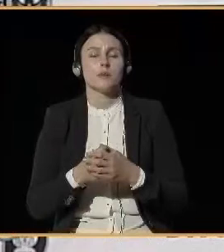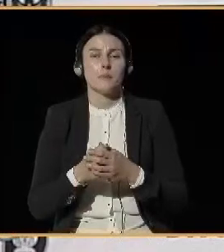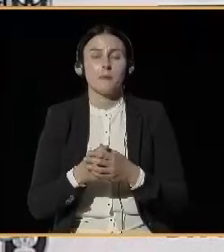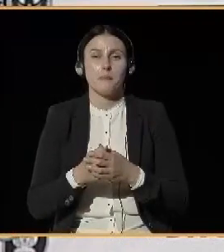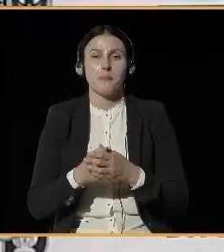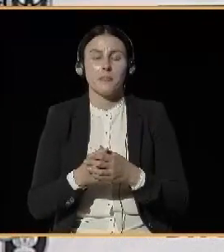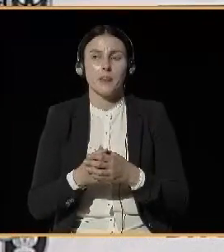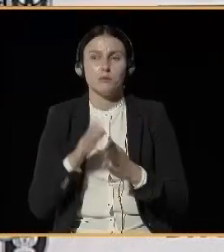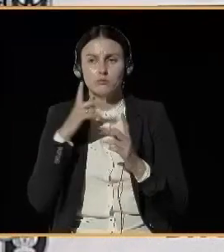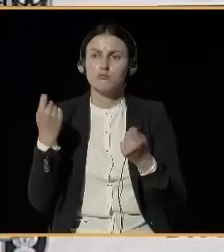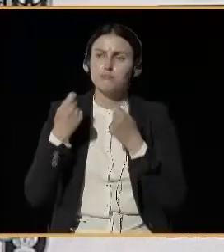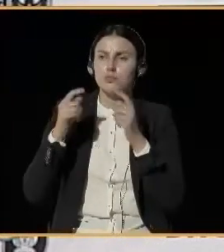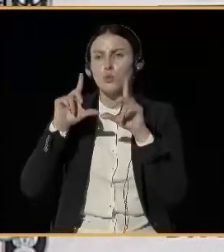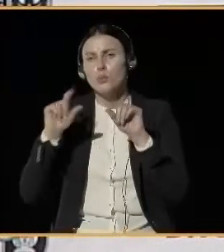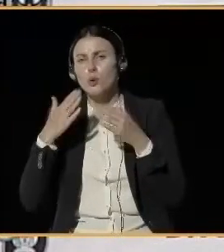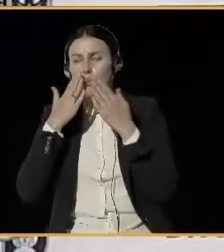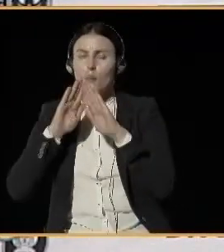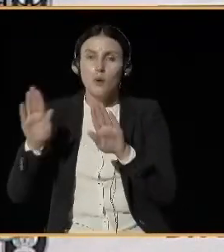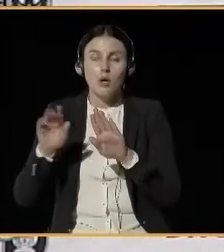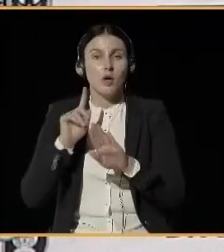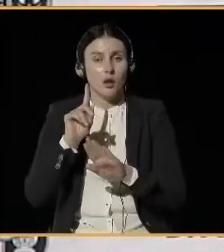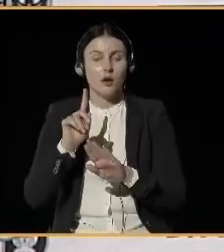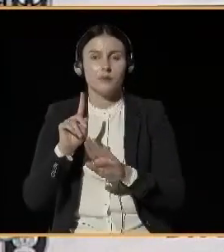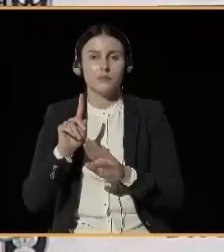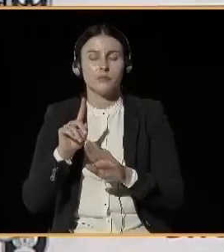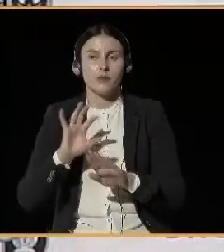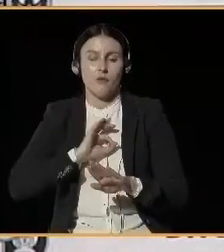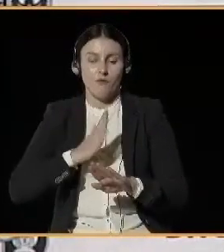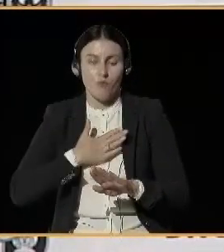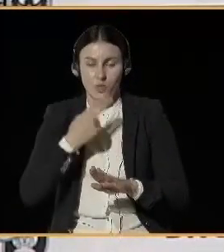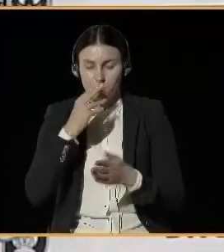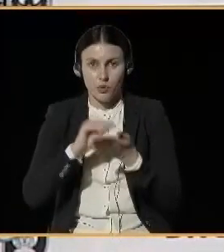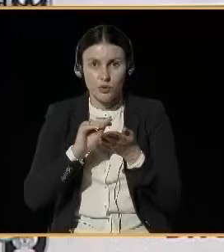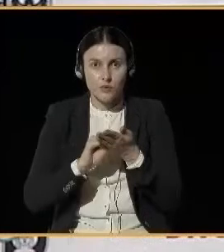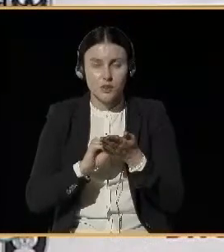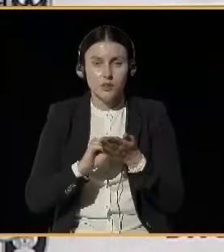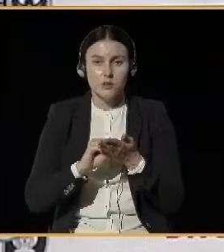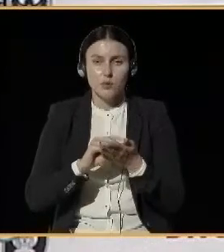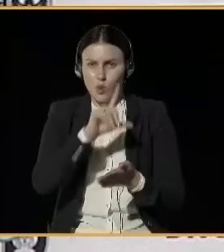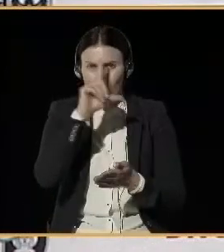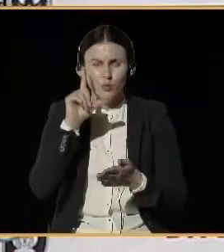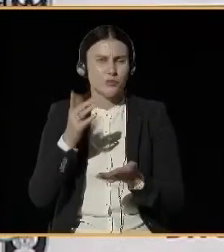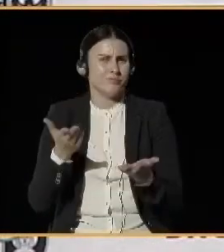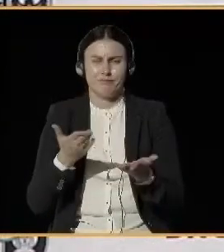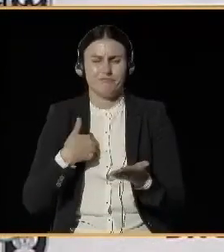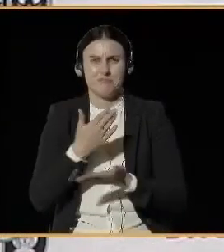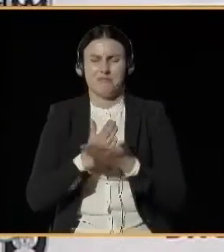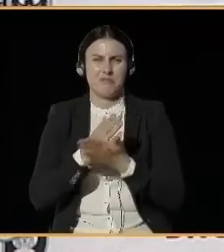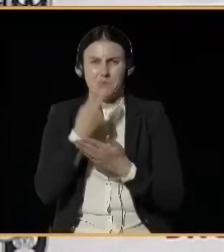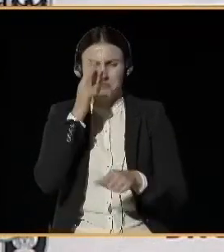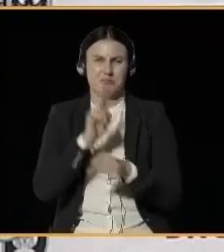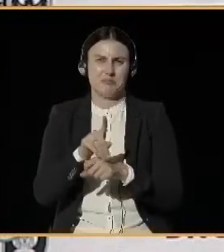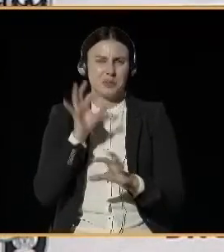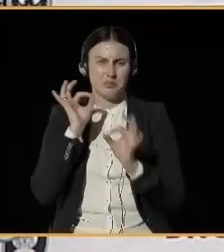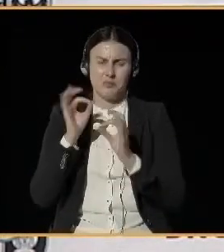what they know from their own experience, they stop believing the message. So I think it's very